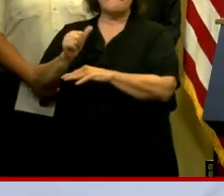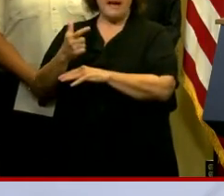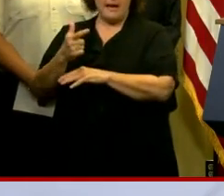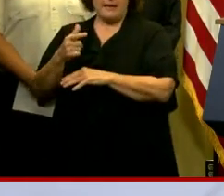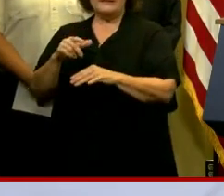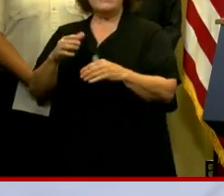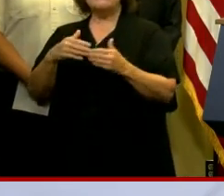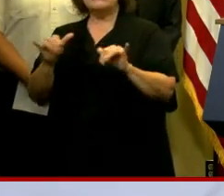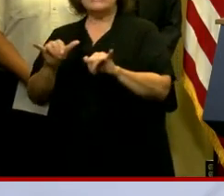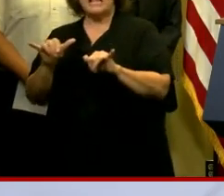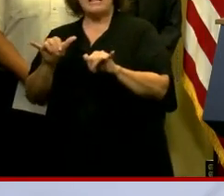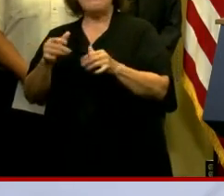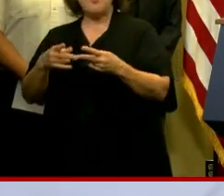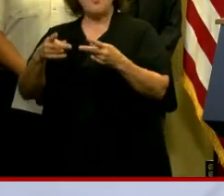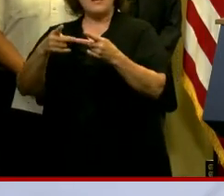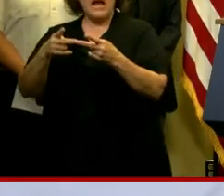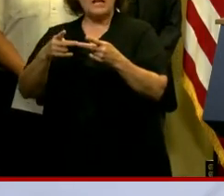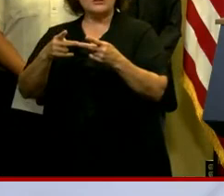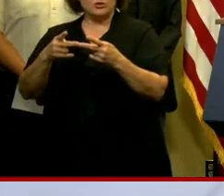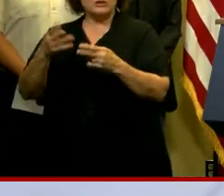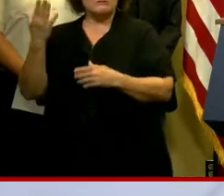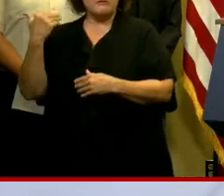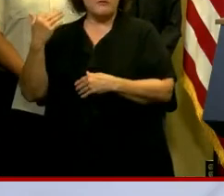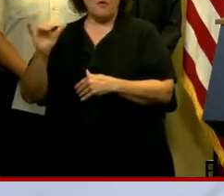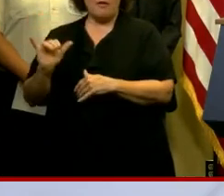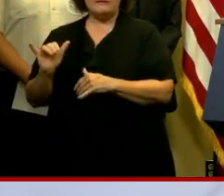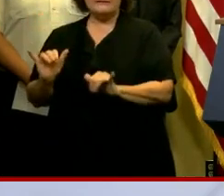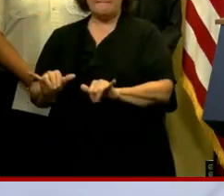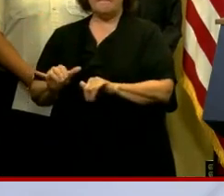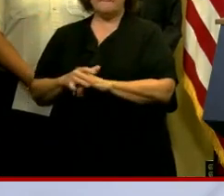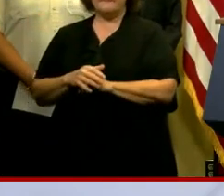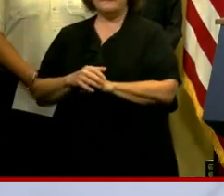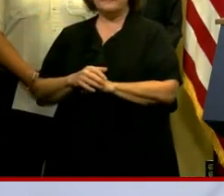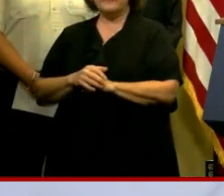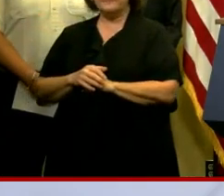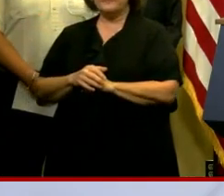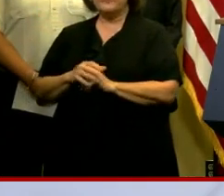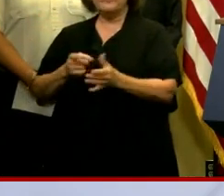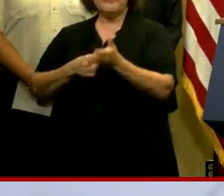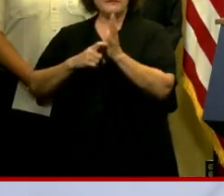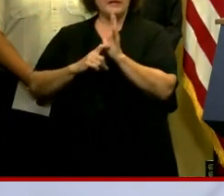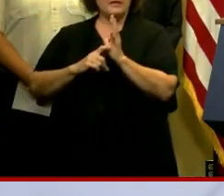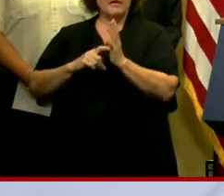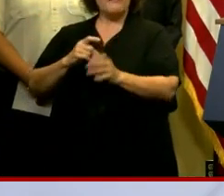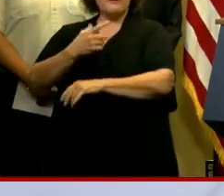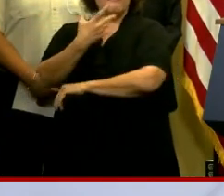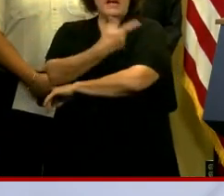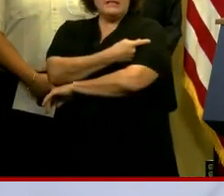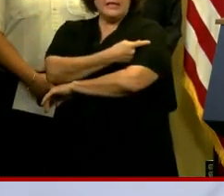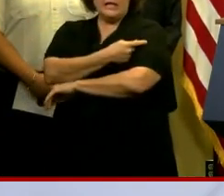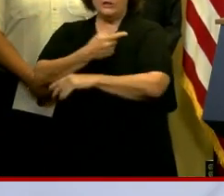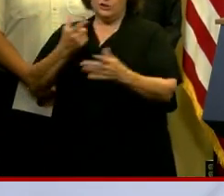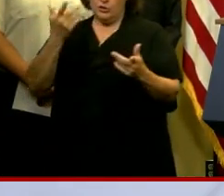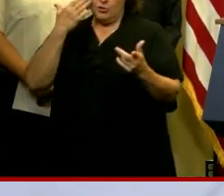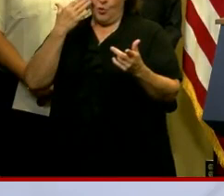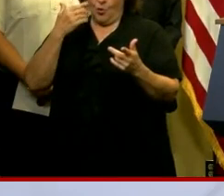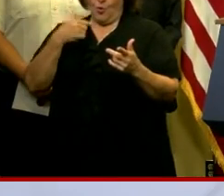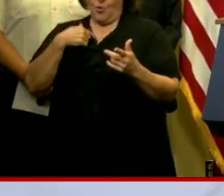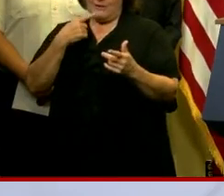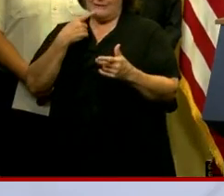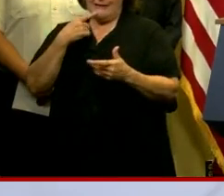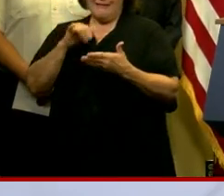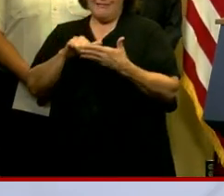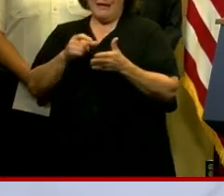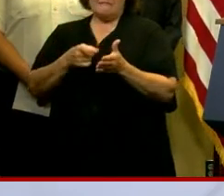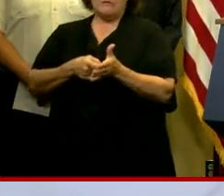the same locations that we've had previously. Our mandatory vaccinations, you know, I did that mandatory